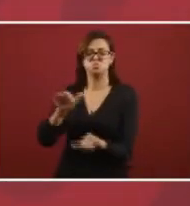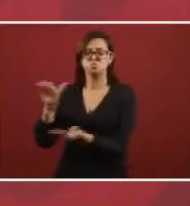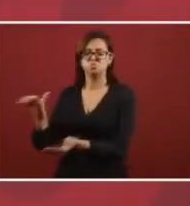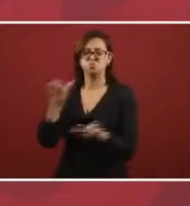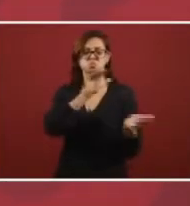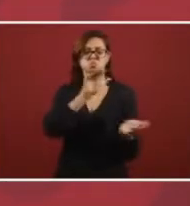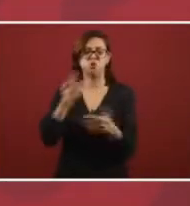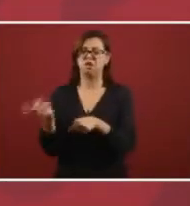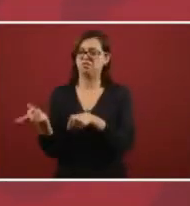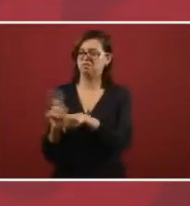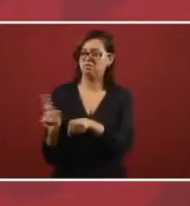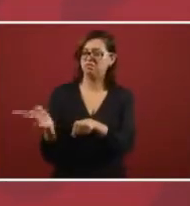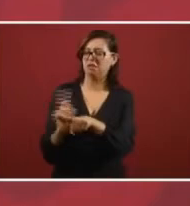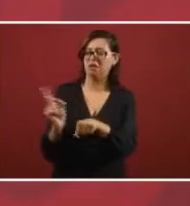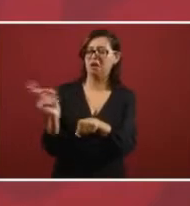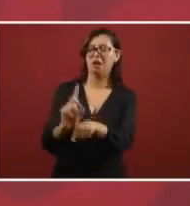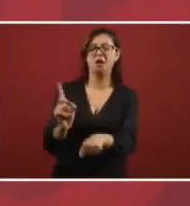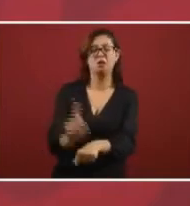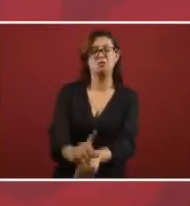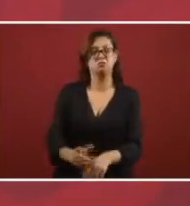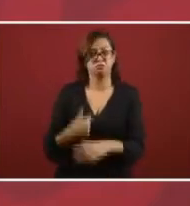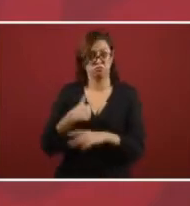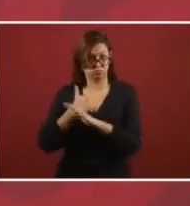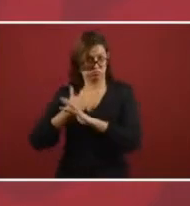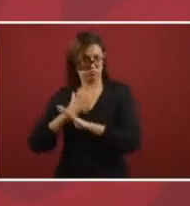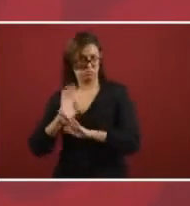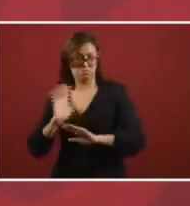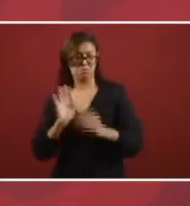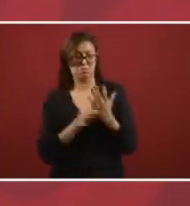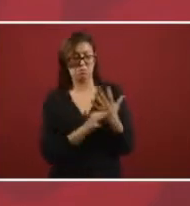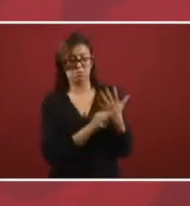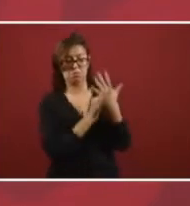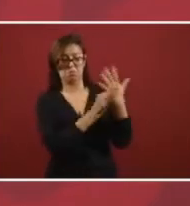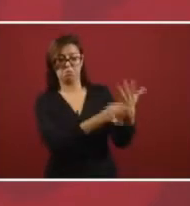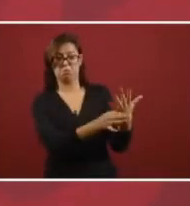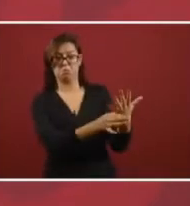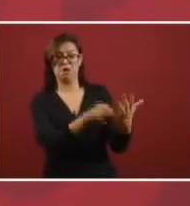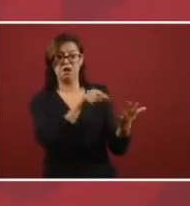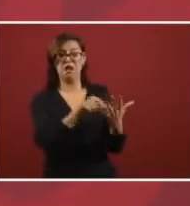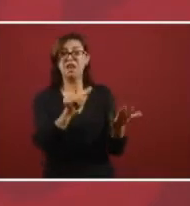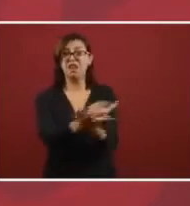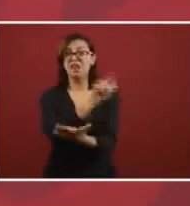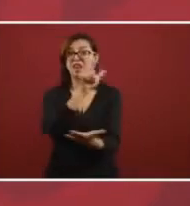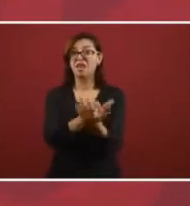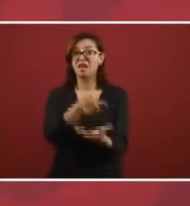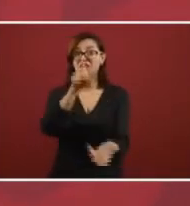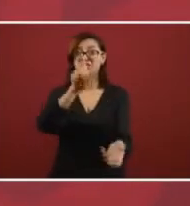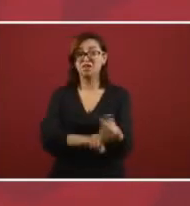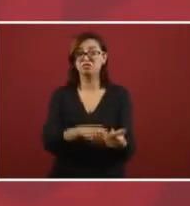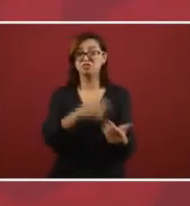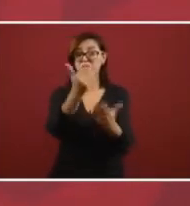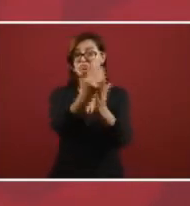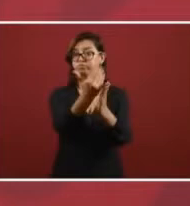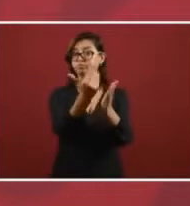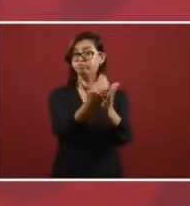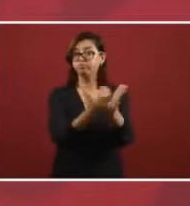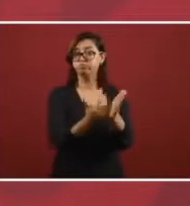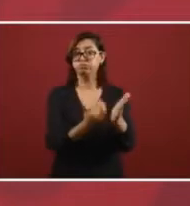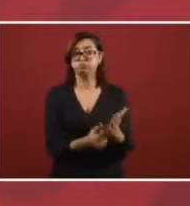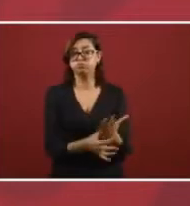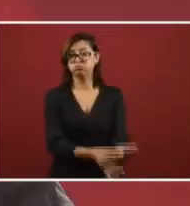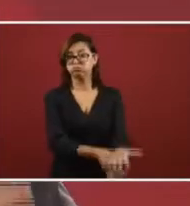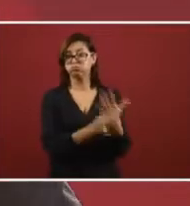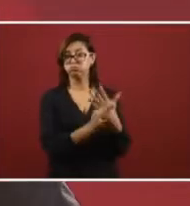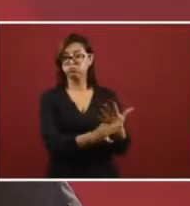million barrels a day you could see the documents and even they considered it